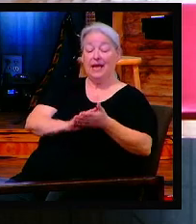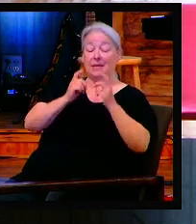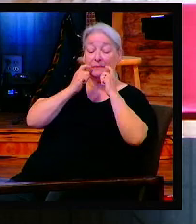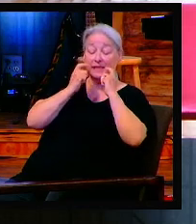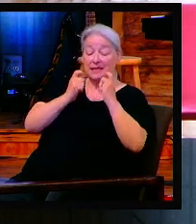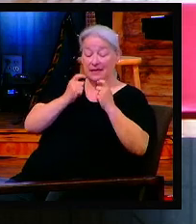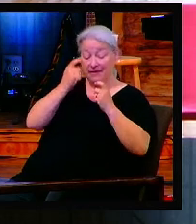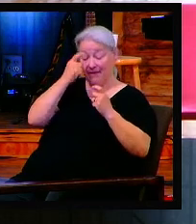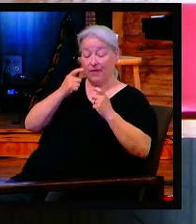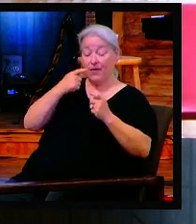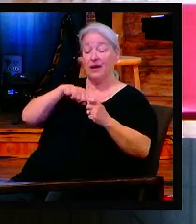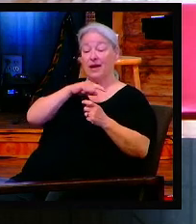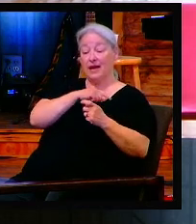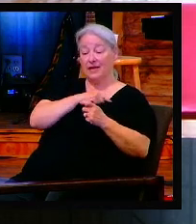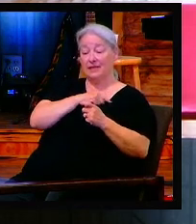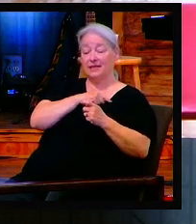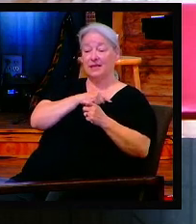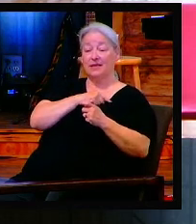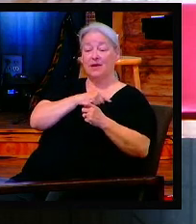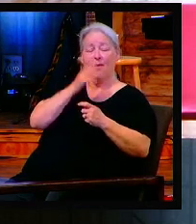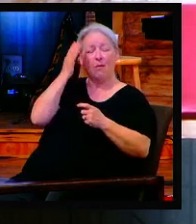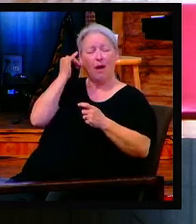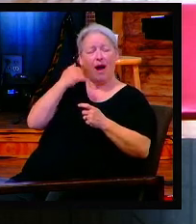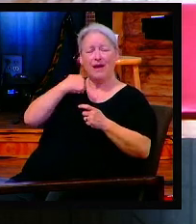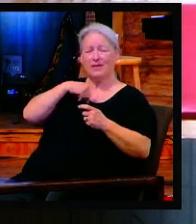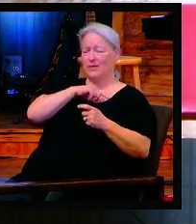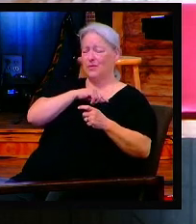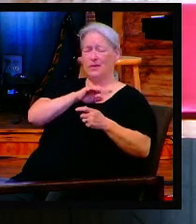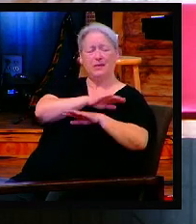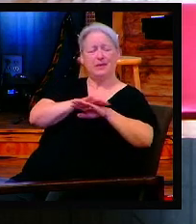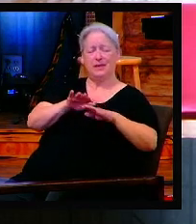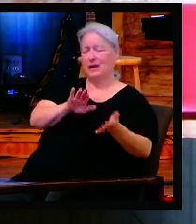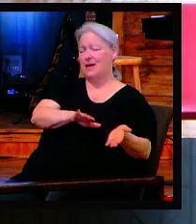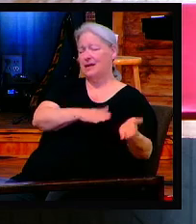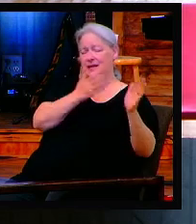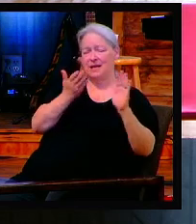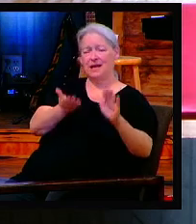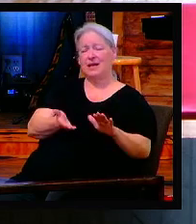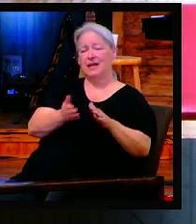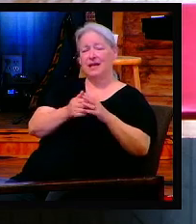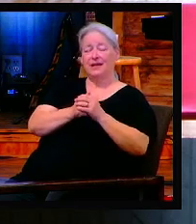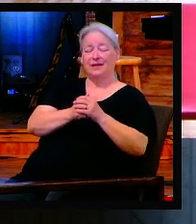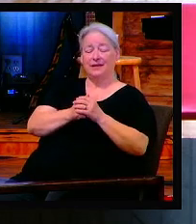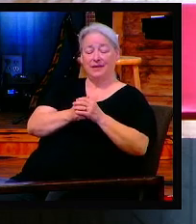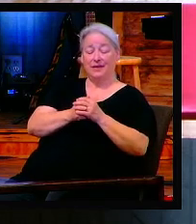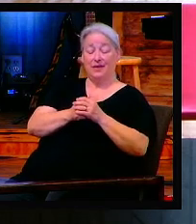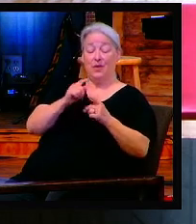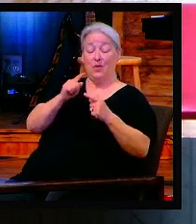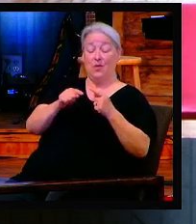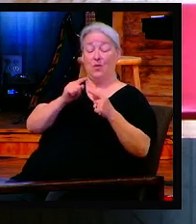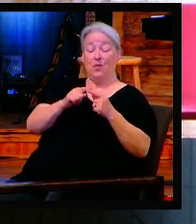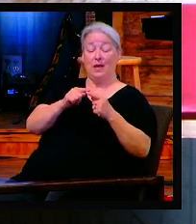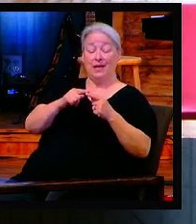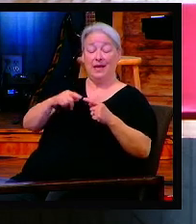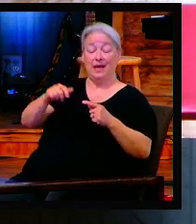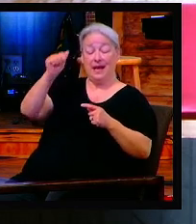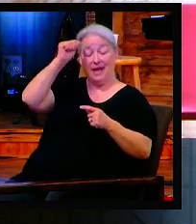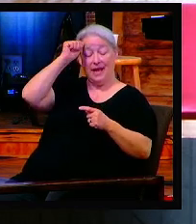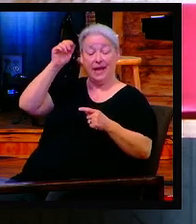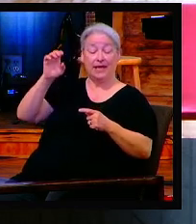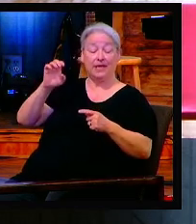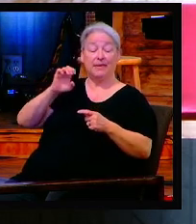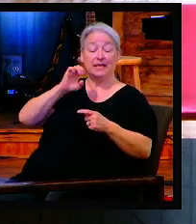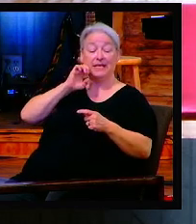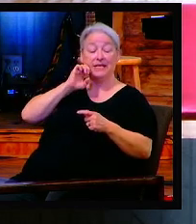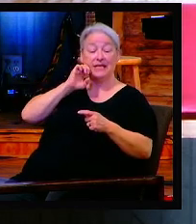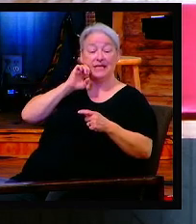of the earth when Adam and Eve sinned? One of the punishments says, cursed is the ground for your sakes. Thorns and thistles will grow. Thorns